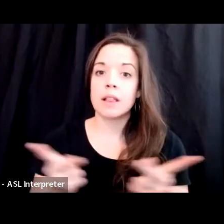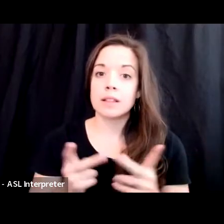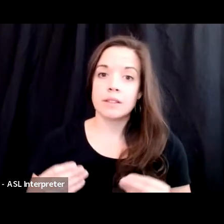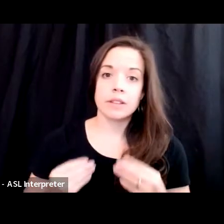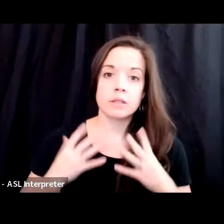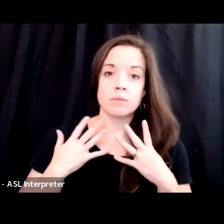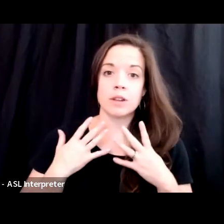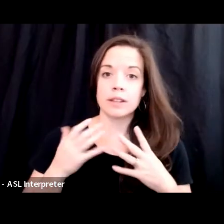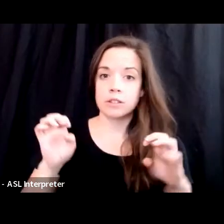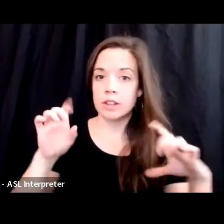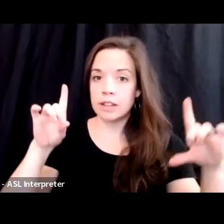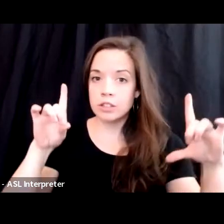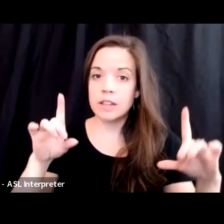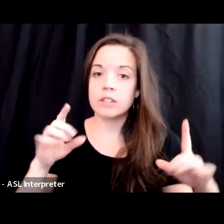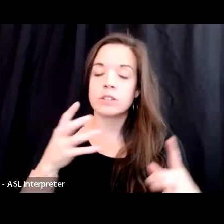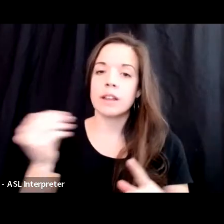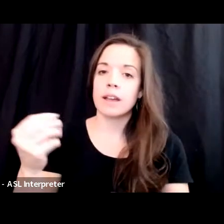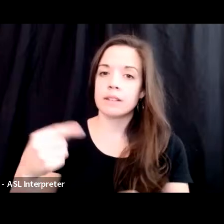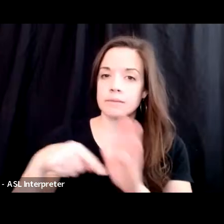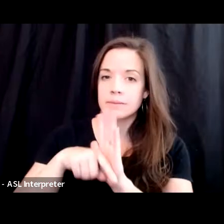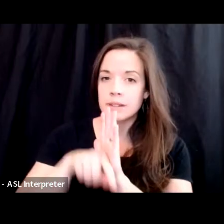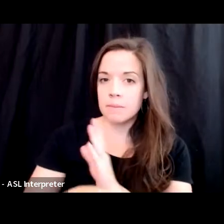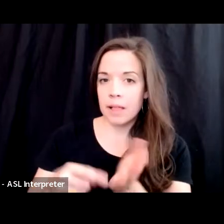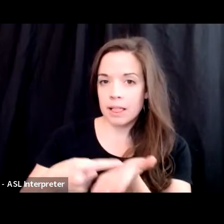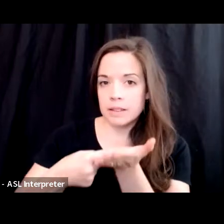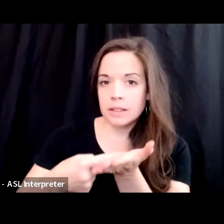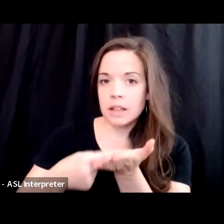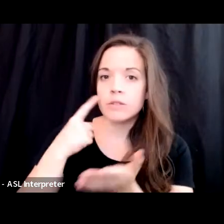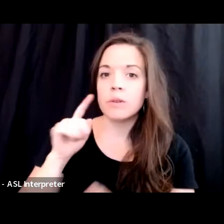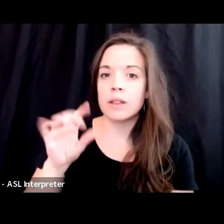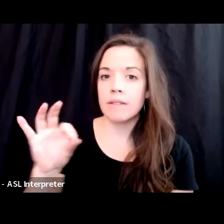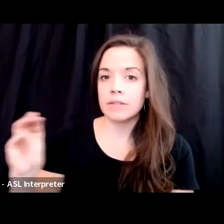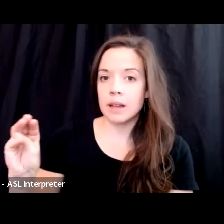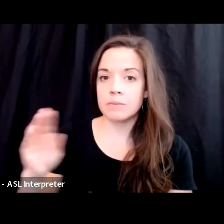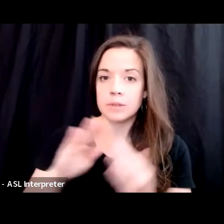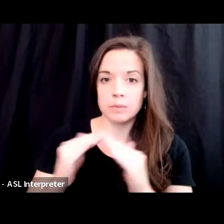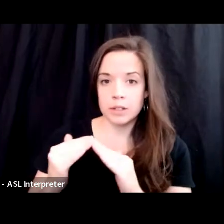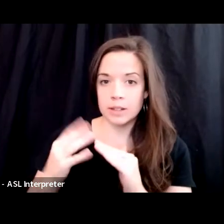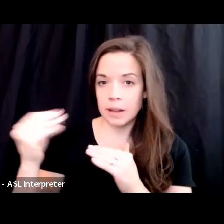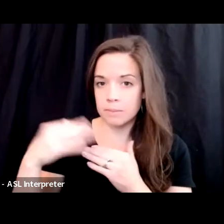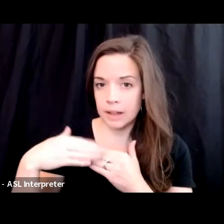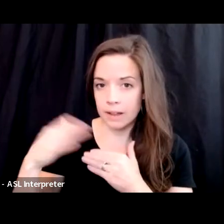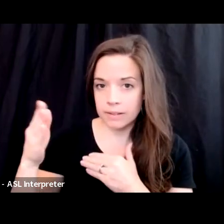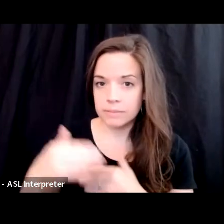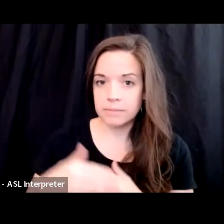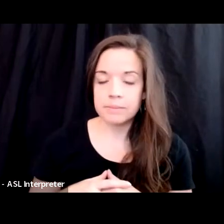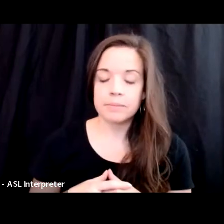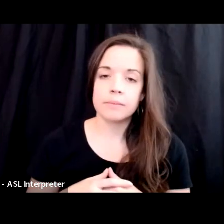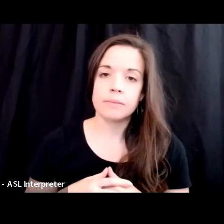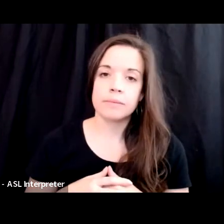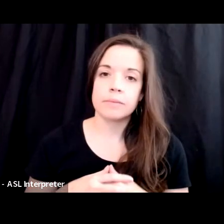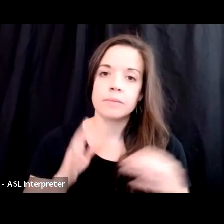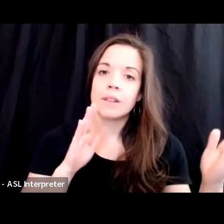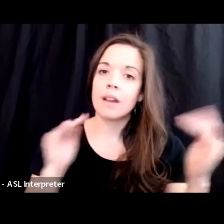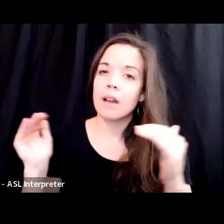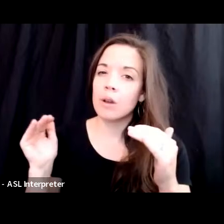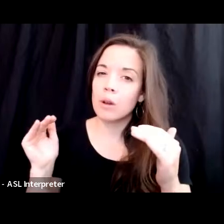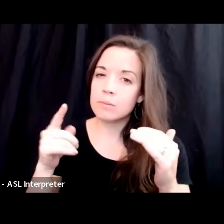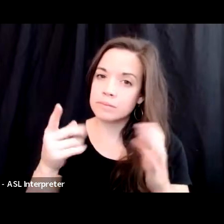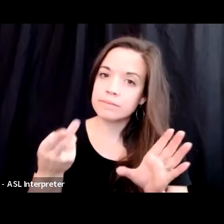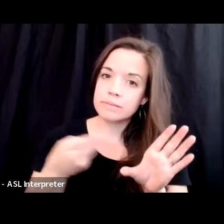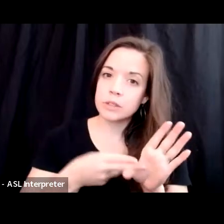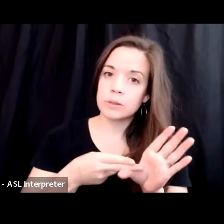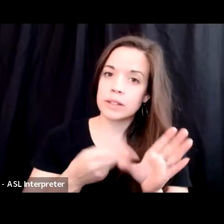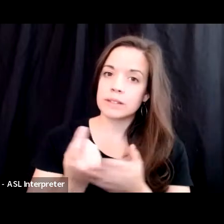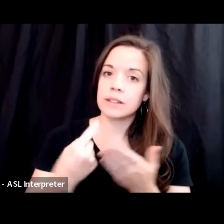and compelling discussion for the FNM community and beyond. We hope you'll join us also next